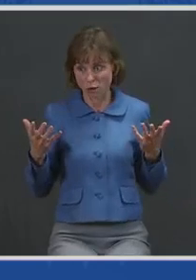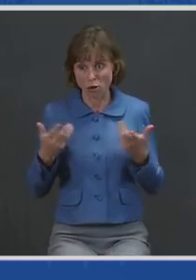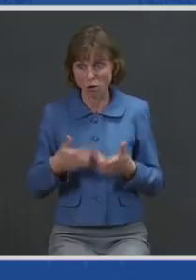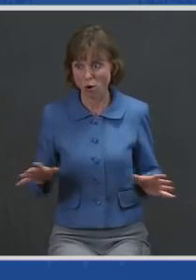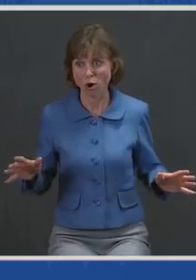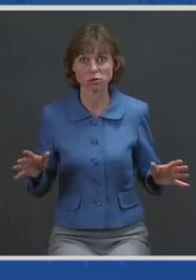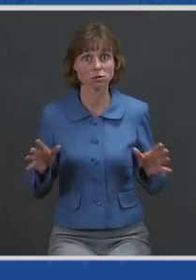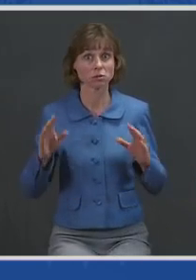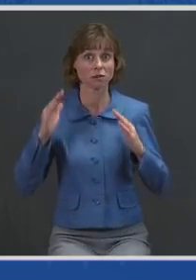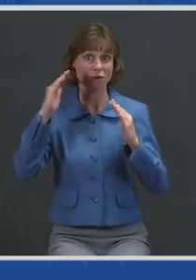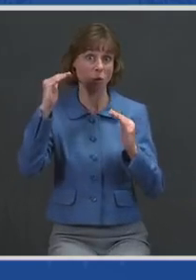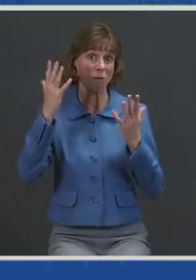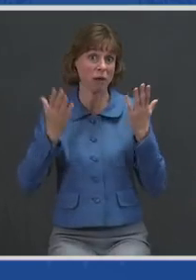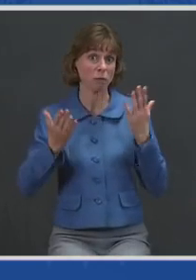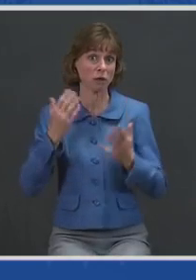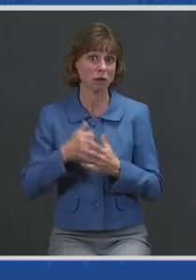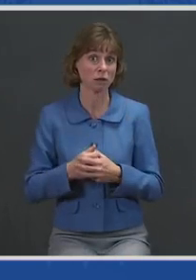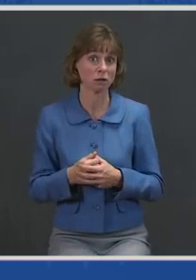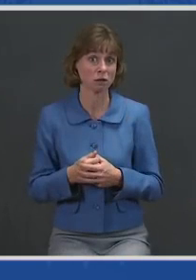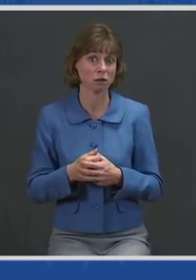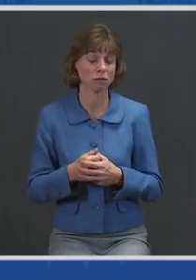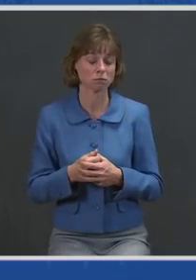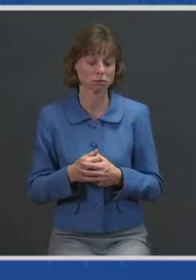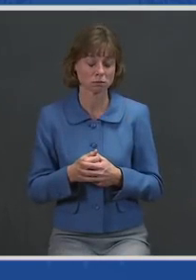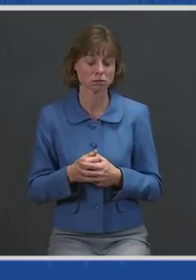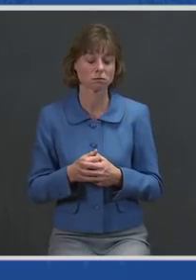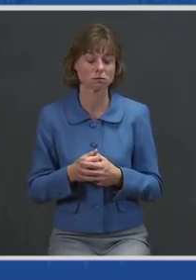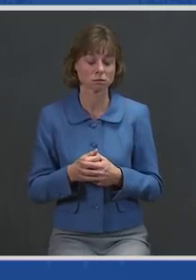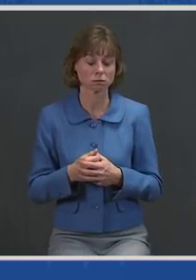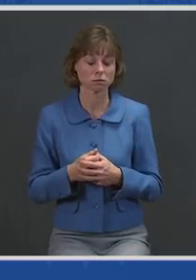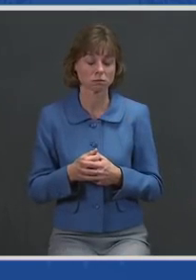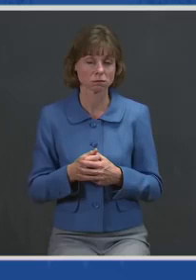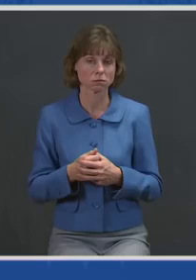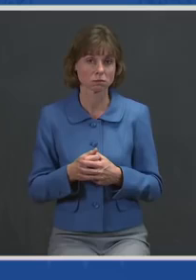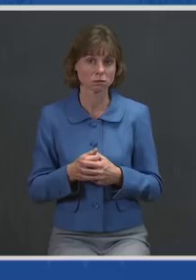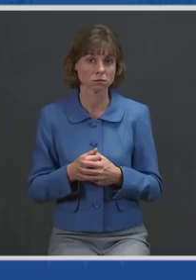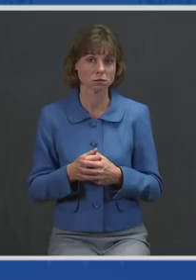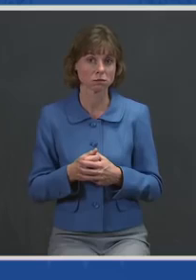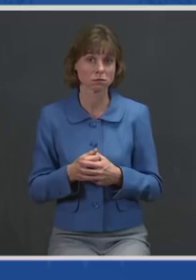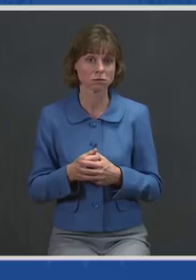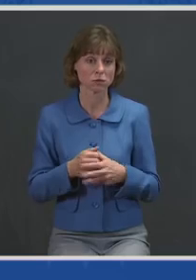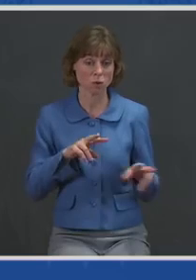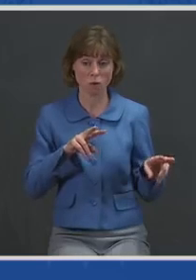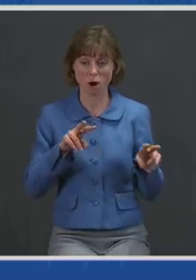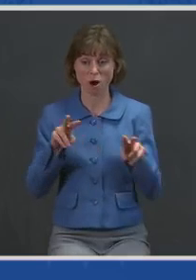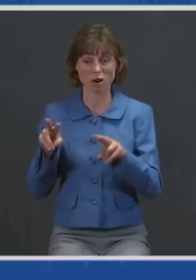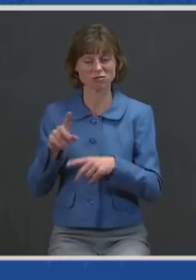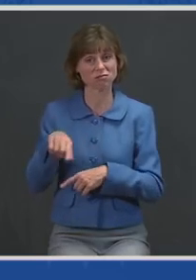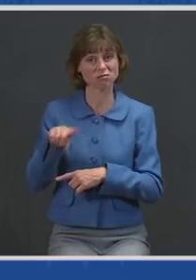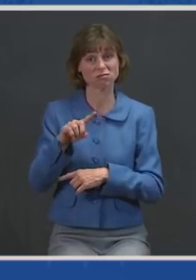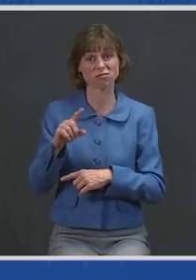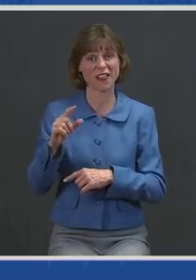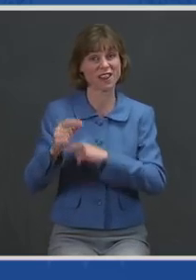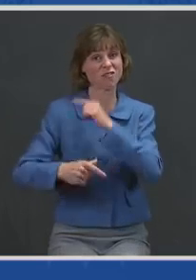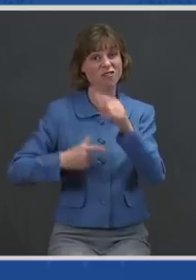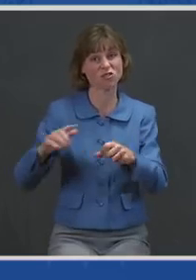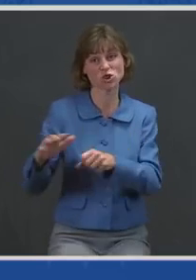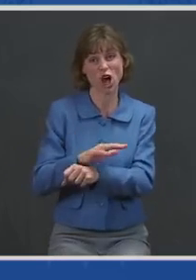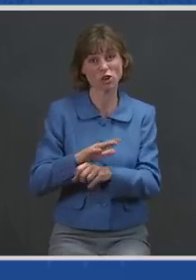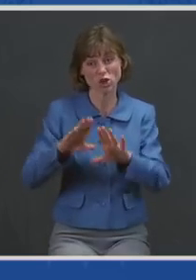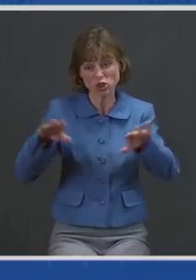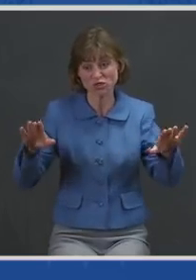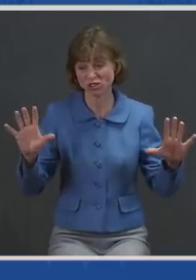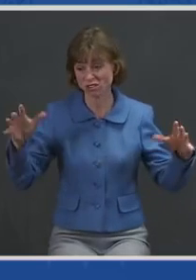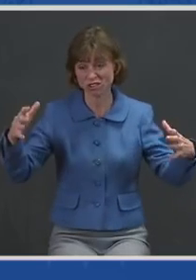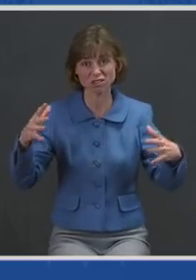hope. Watching a generation of children who may be set back up to a year or more because they've not